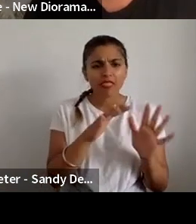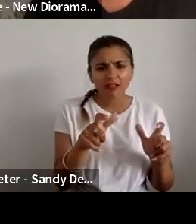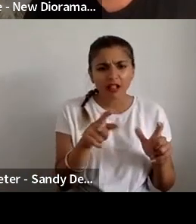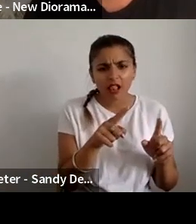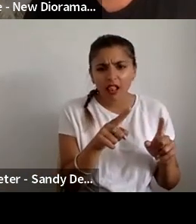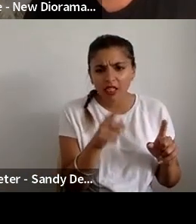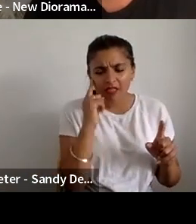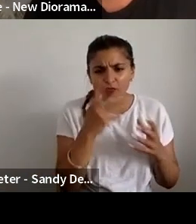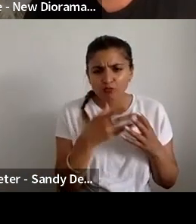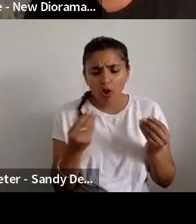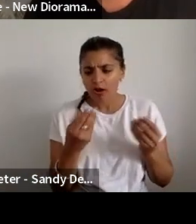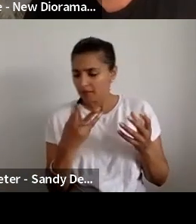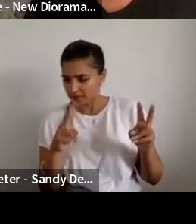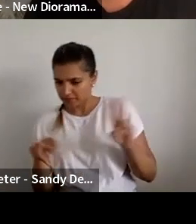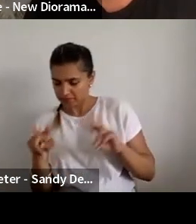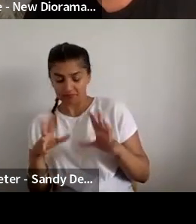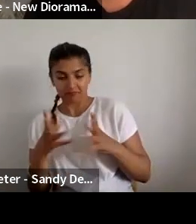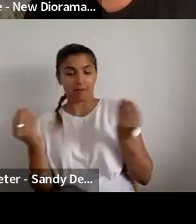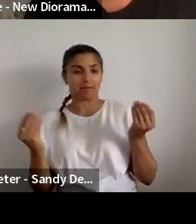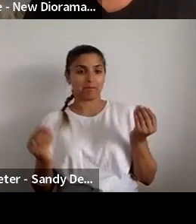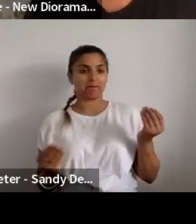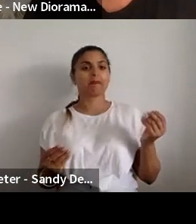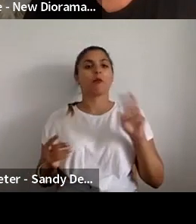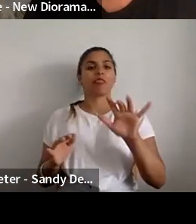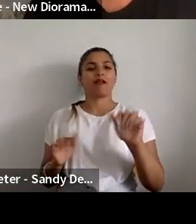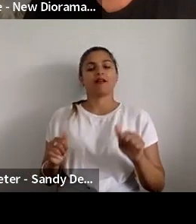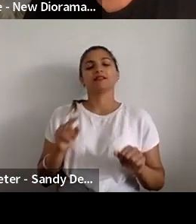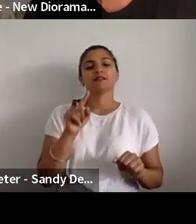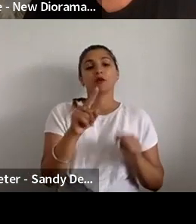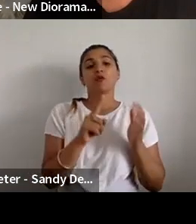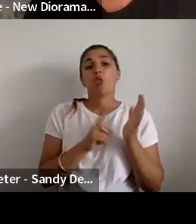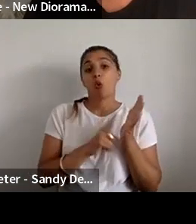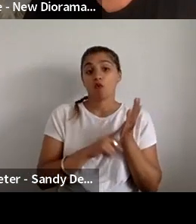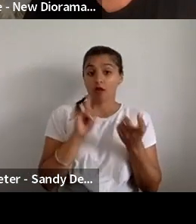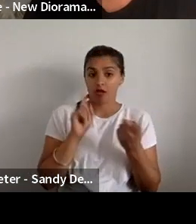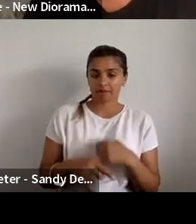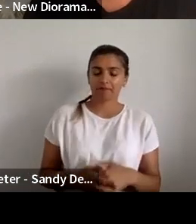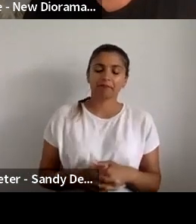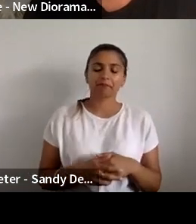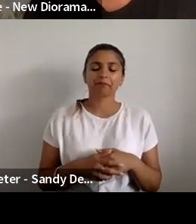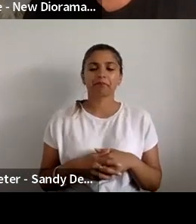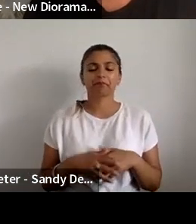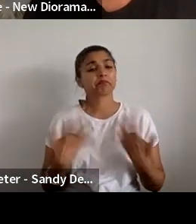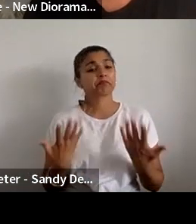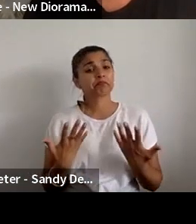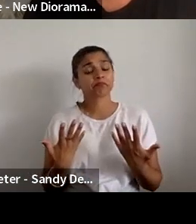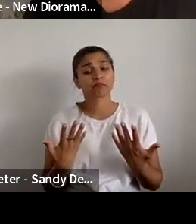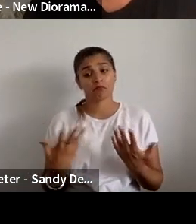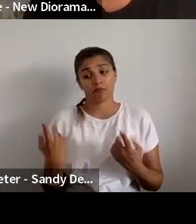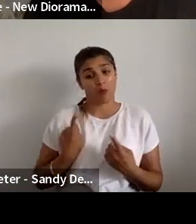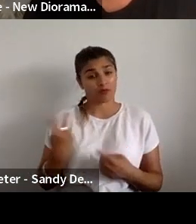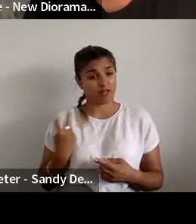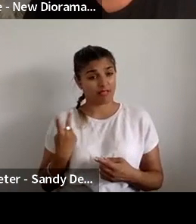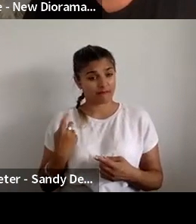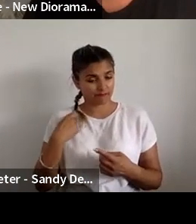Still here. Oh, yeah. Just disappeared. I mean, for us, genuinely, when people were applying,